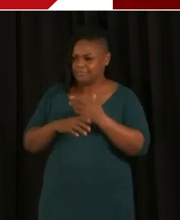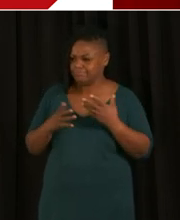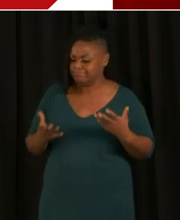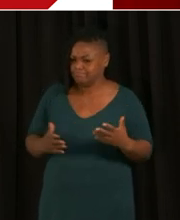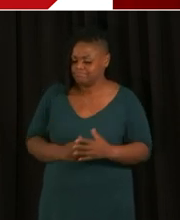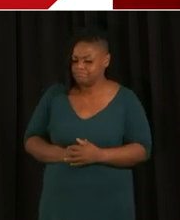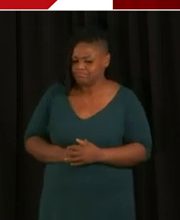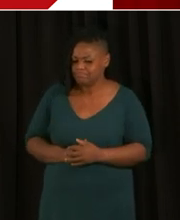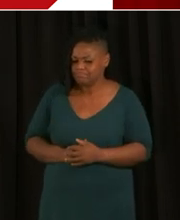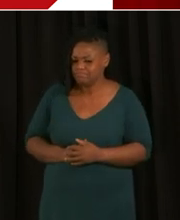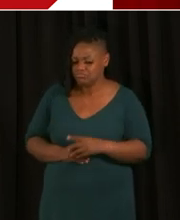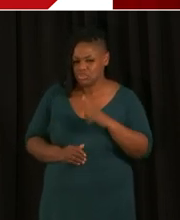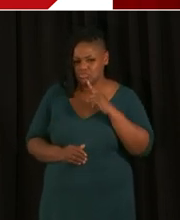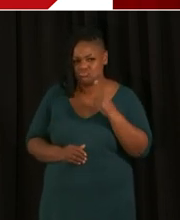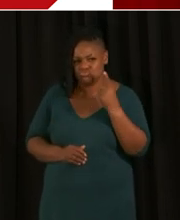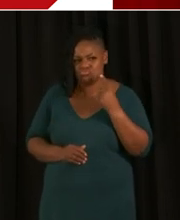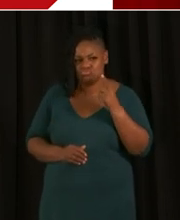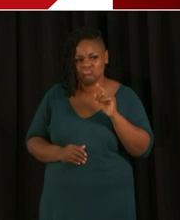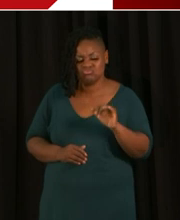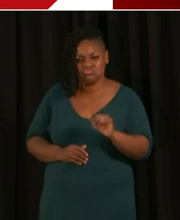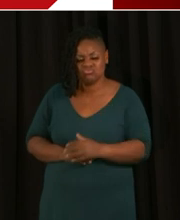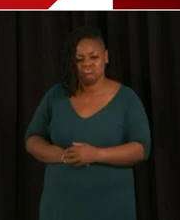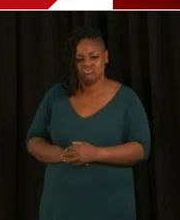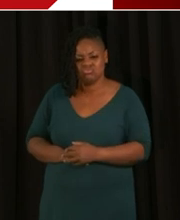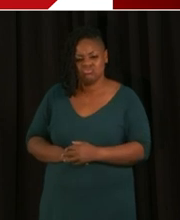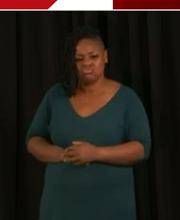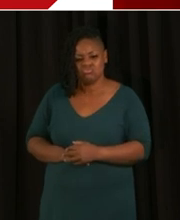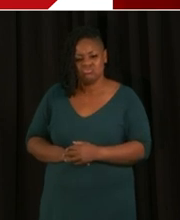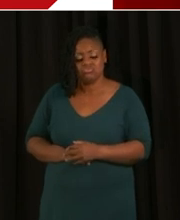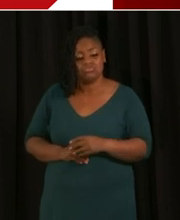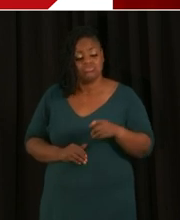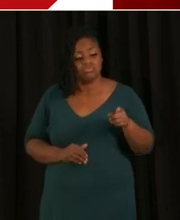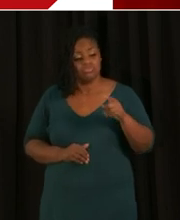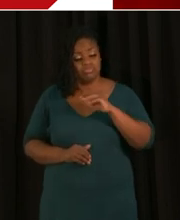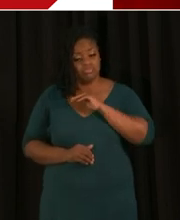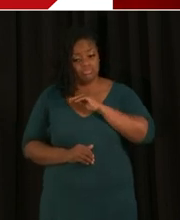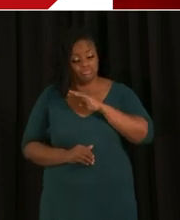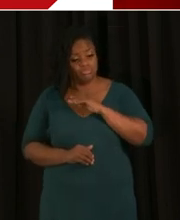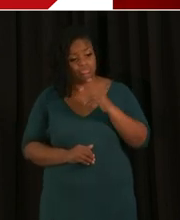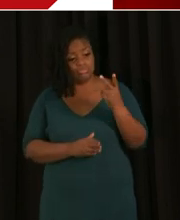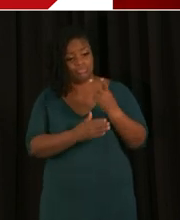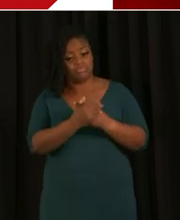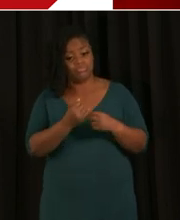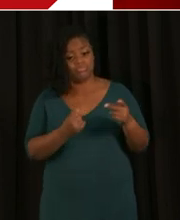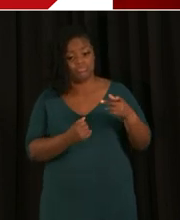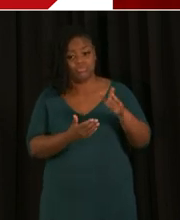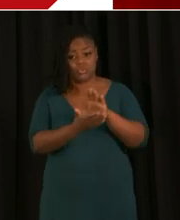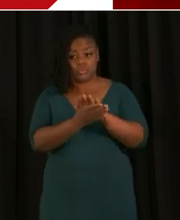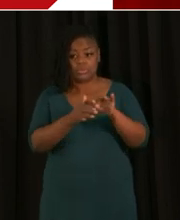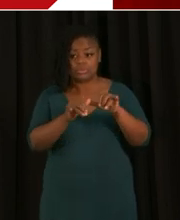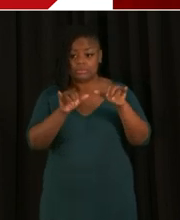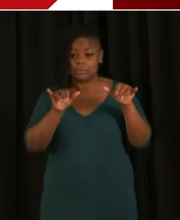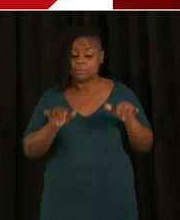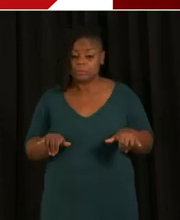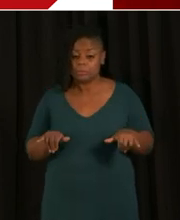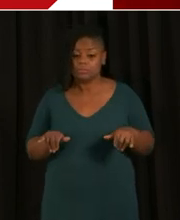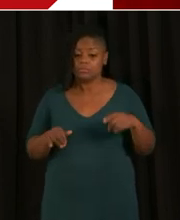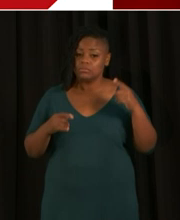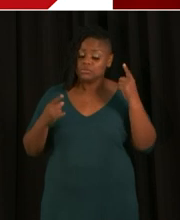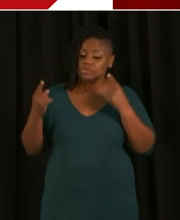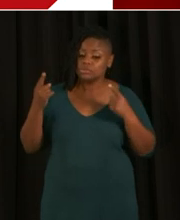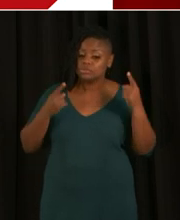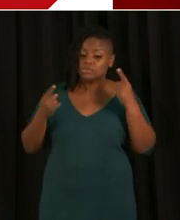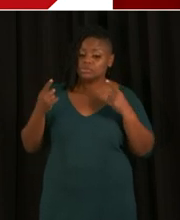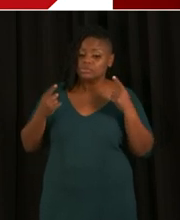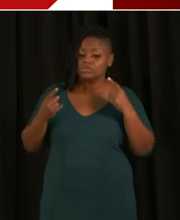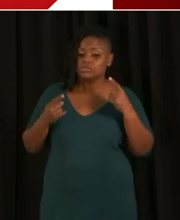wonder if you and the mayor and the school system have considered getting, if